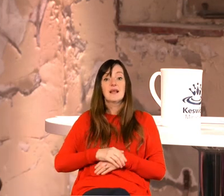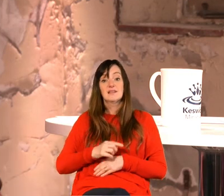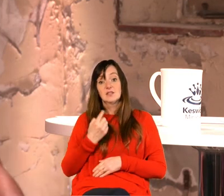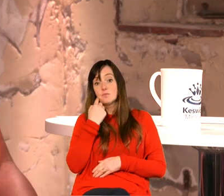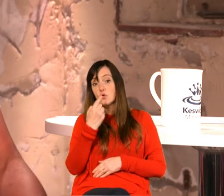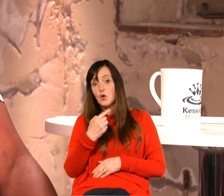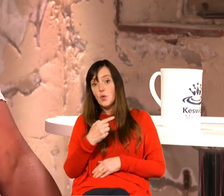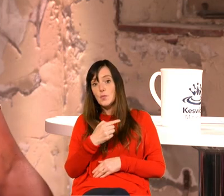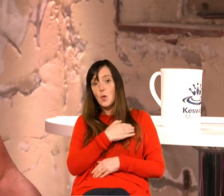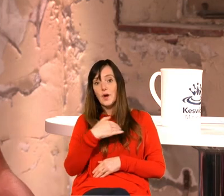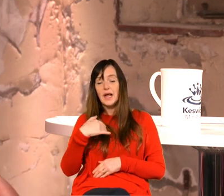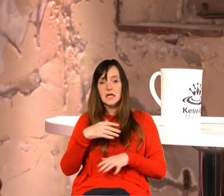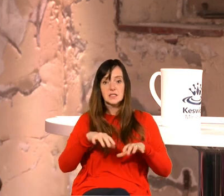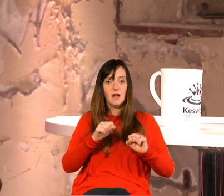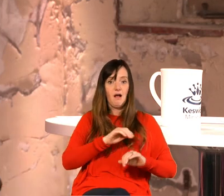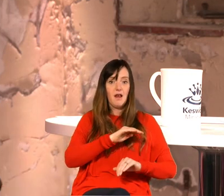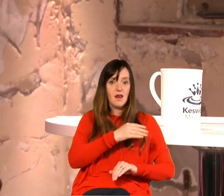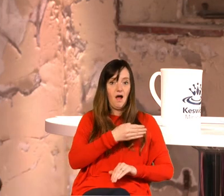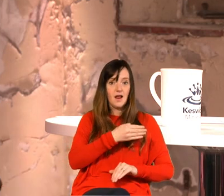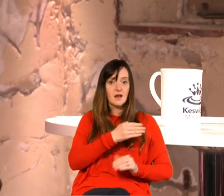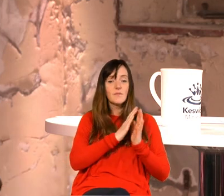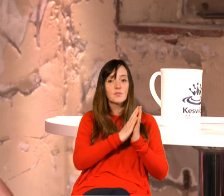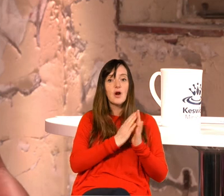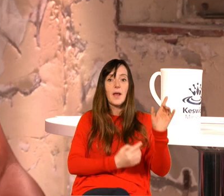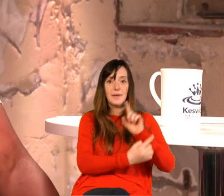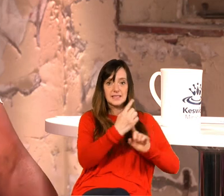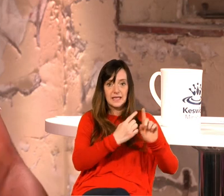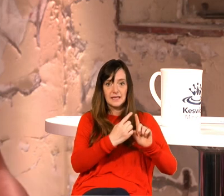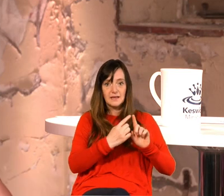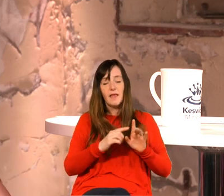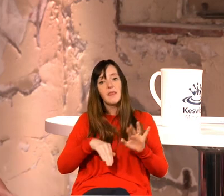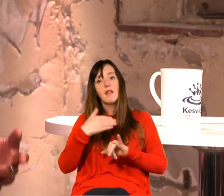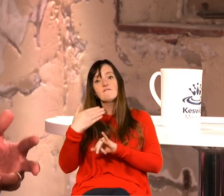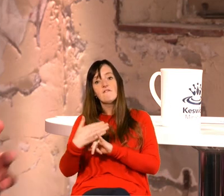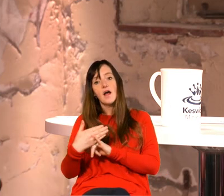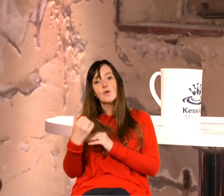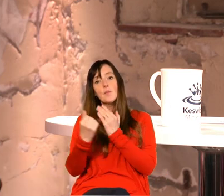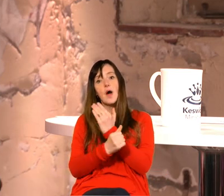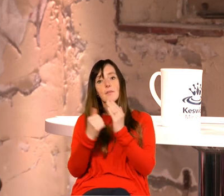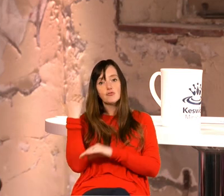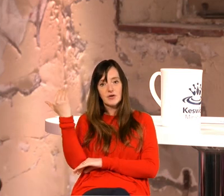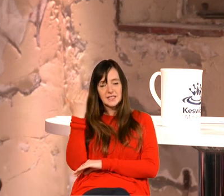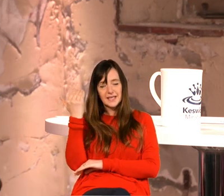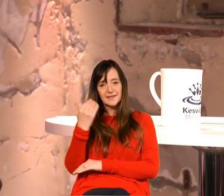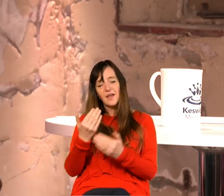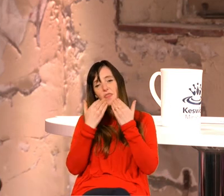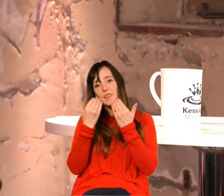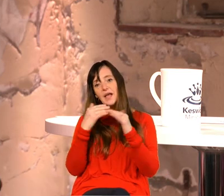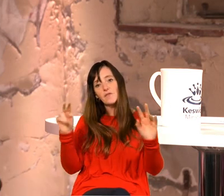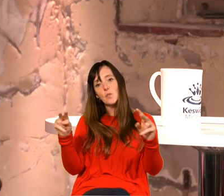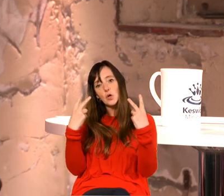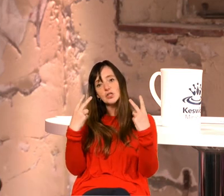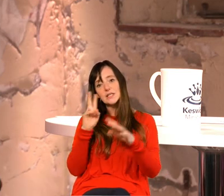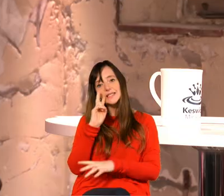prayer meeting and then at 10 for our final bible final bible reading with christopher ash thanks so much for tuning in see you soon